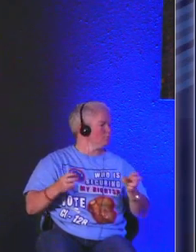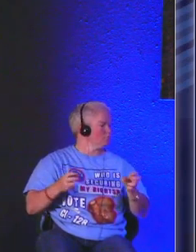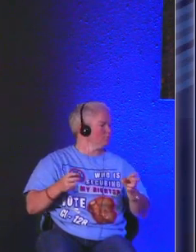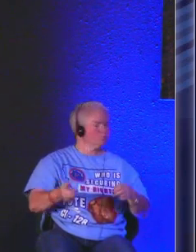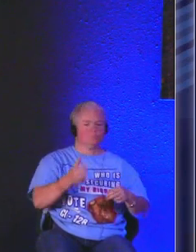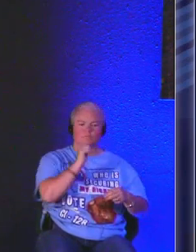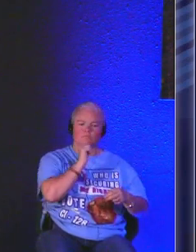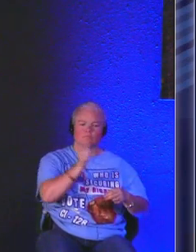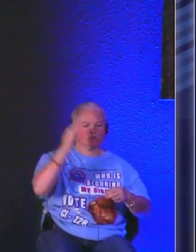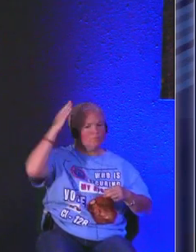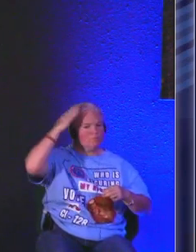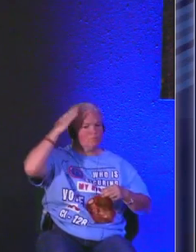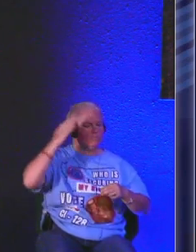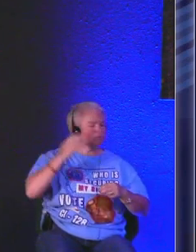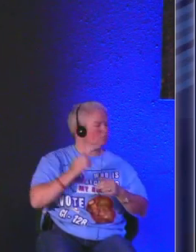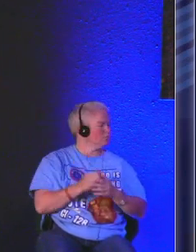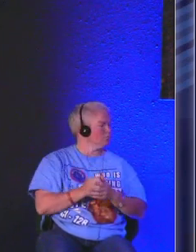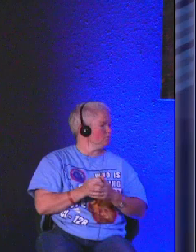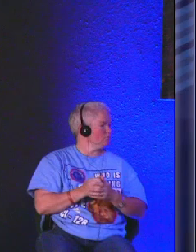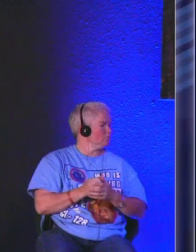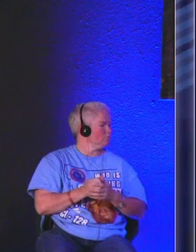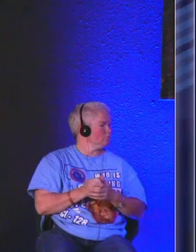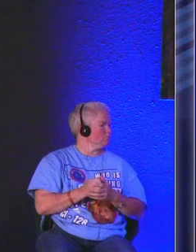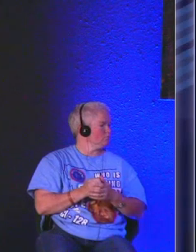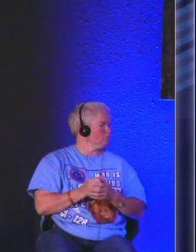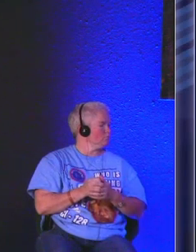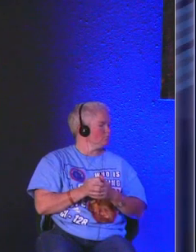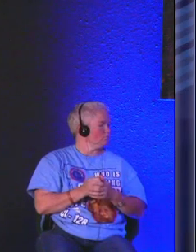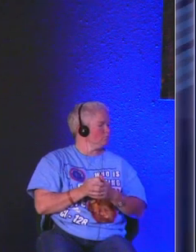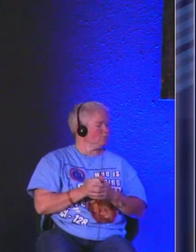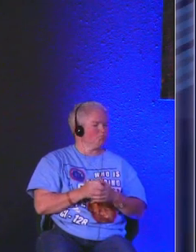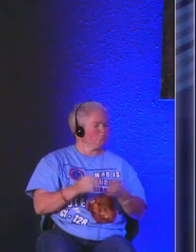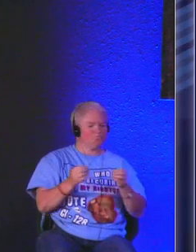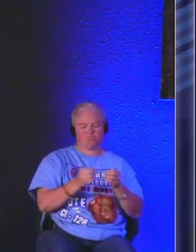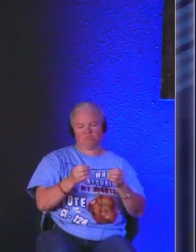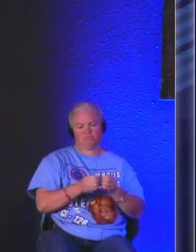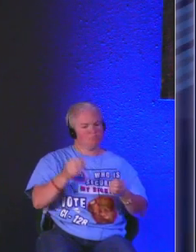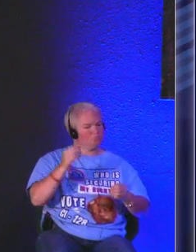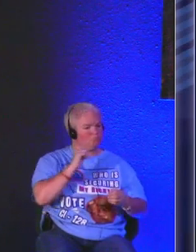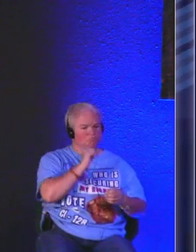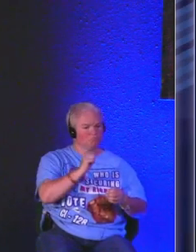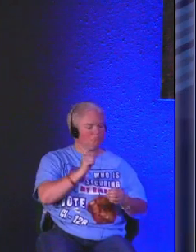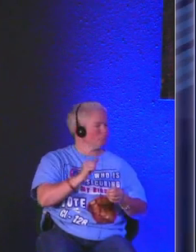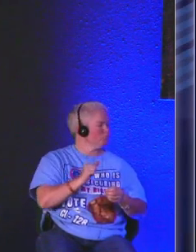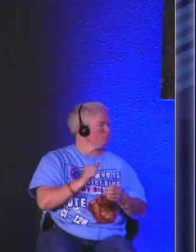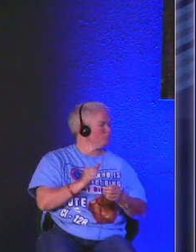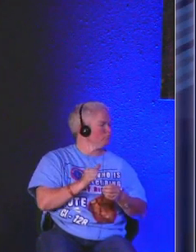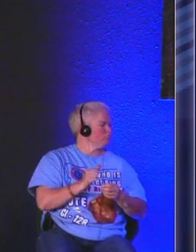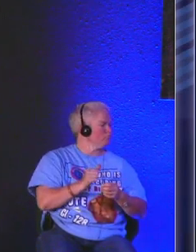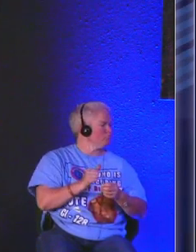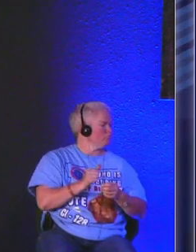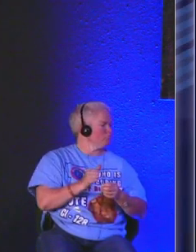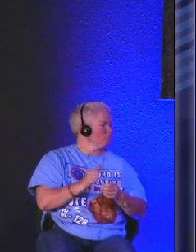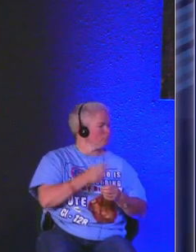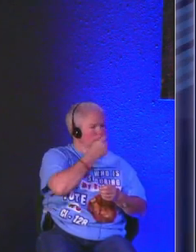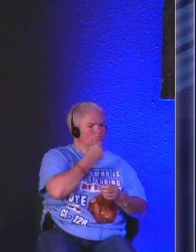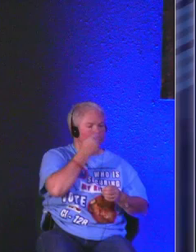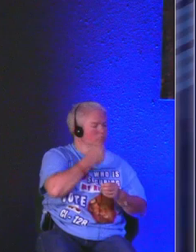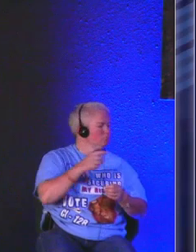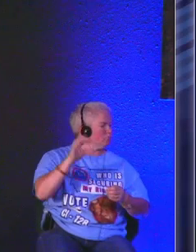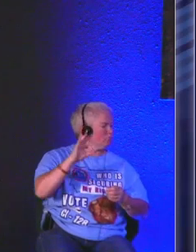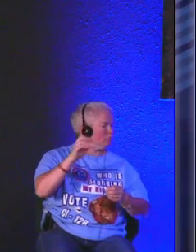enemy and they don't they don't even know it some of them do but a lot of them don't but there's also those